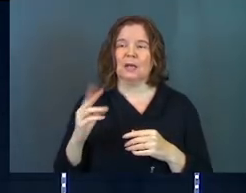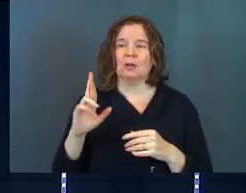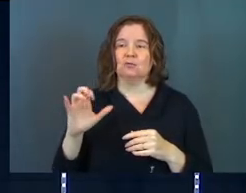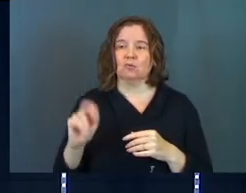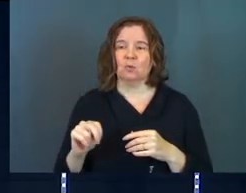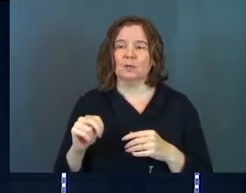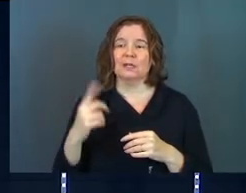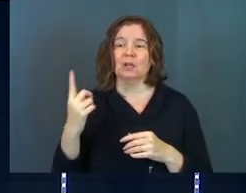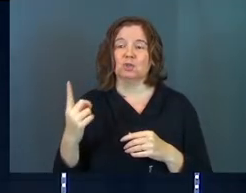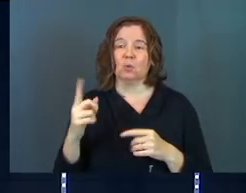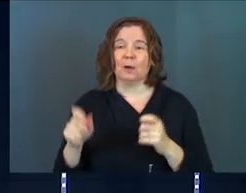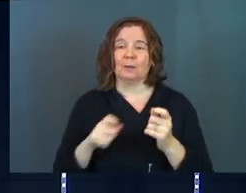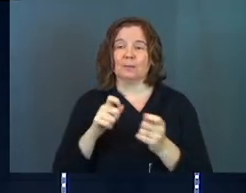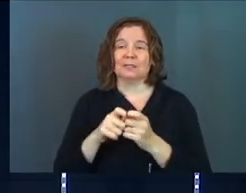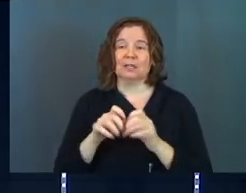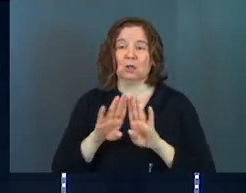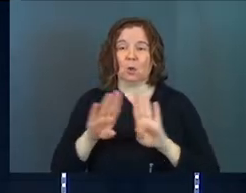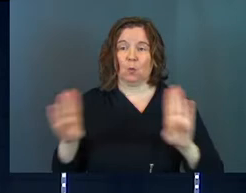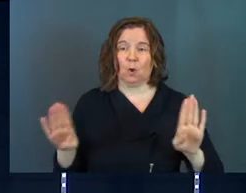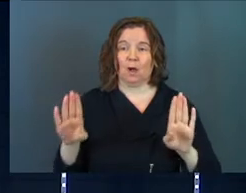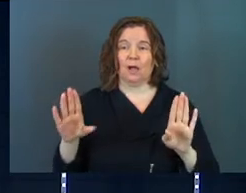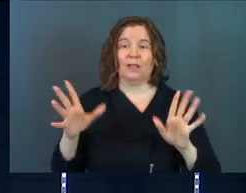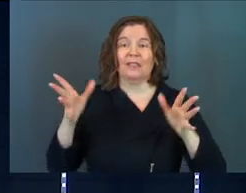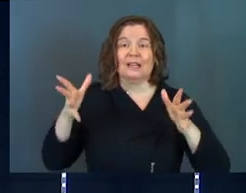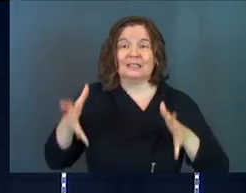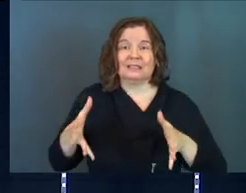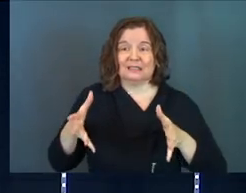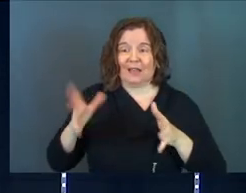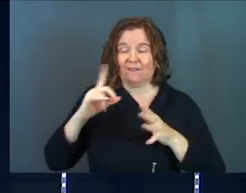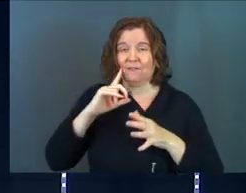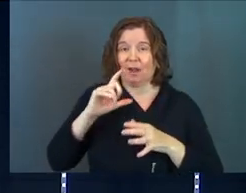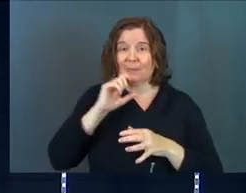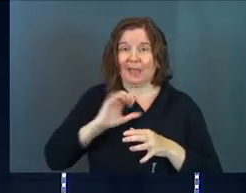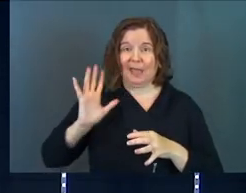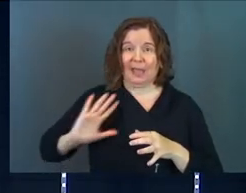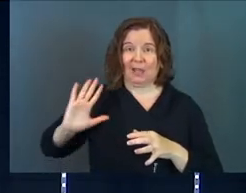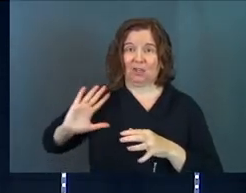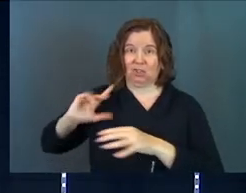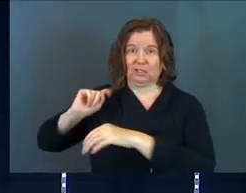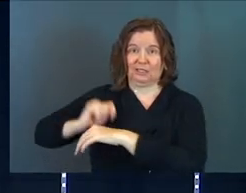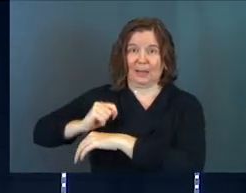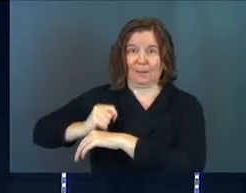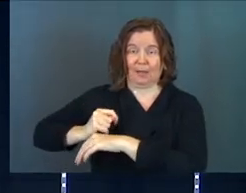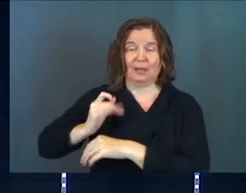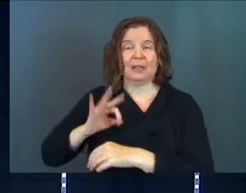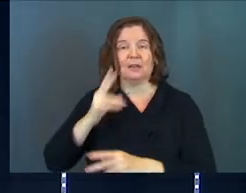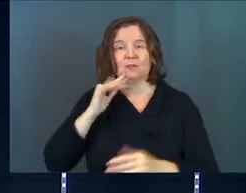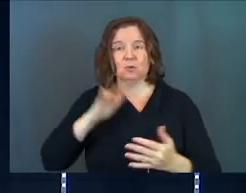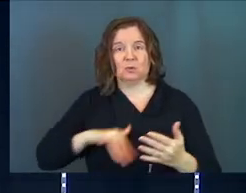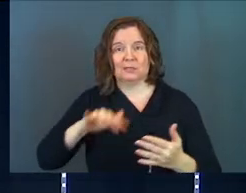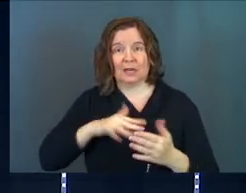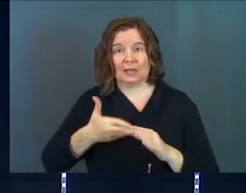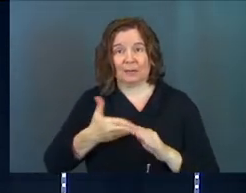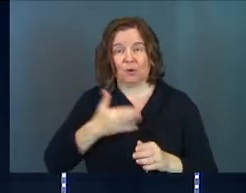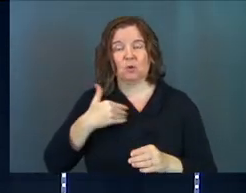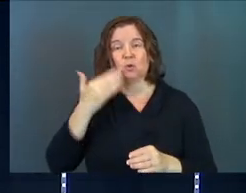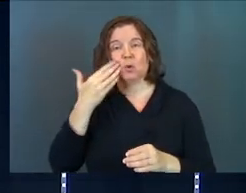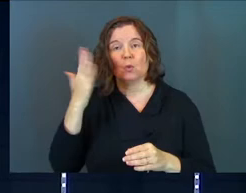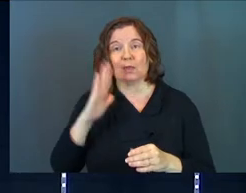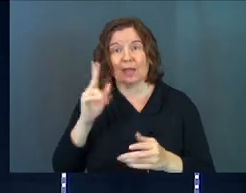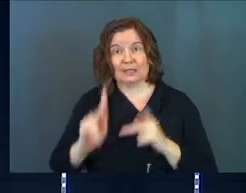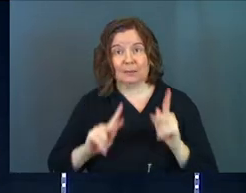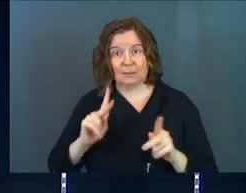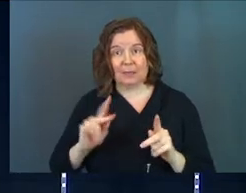ruin. It's one particular wall that's left over from the ancient temple. And if you've studied this before, you know that